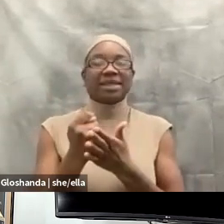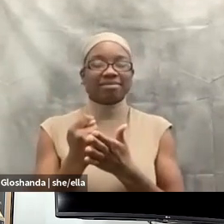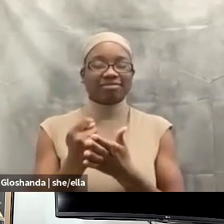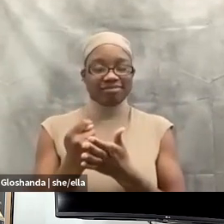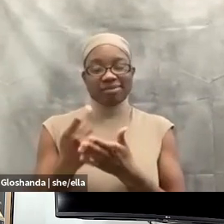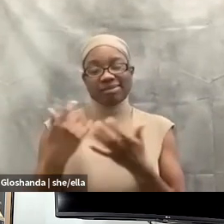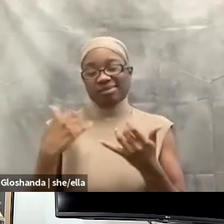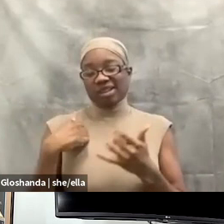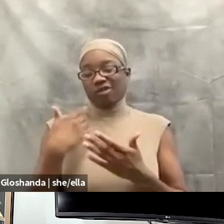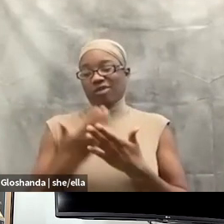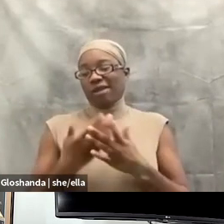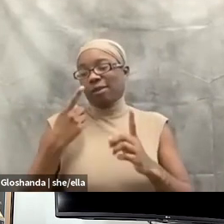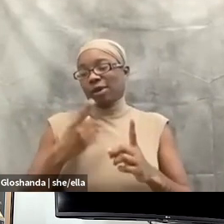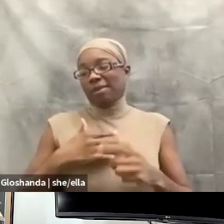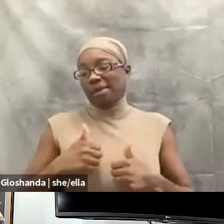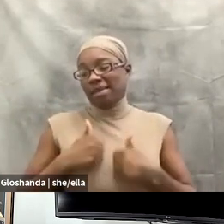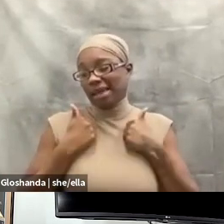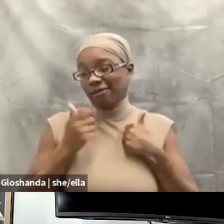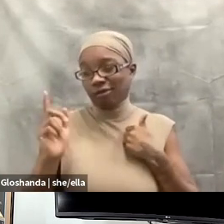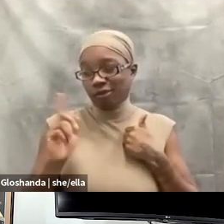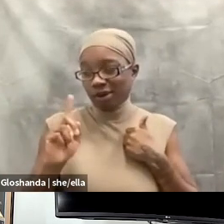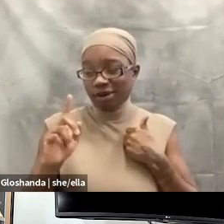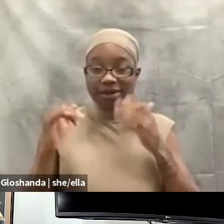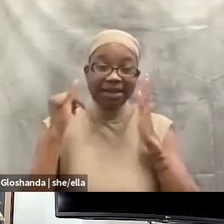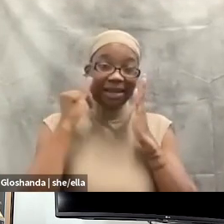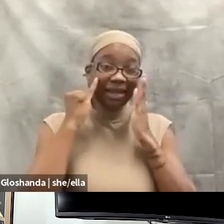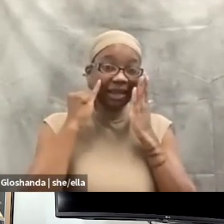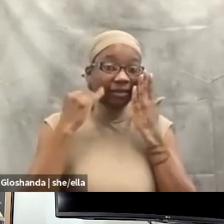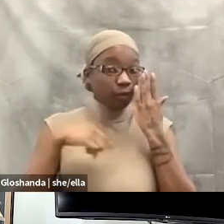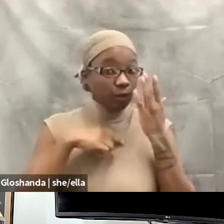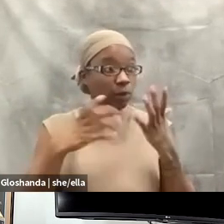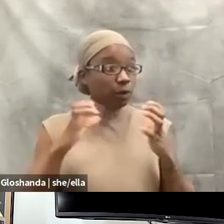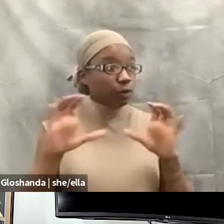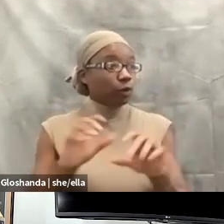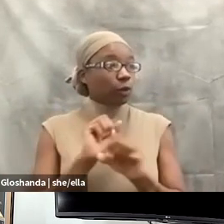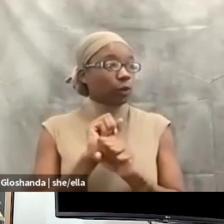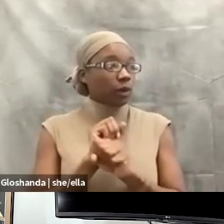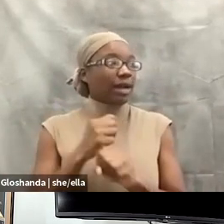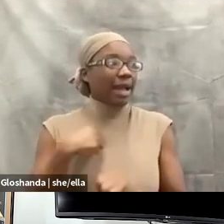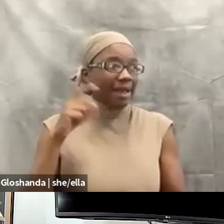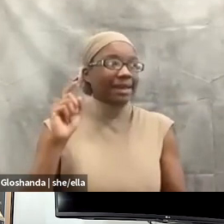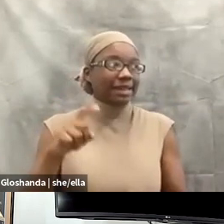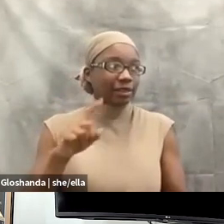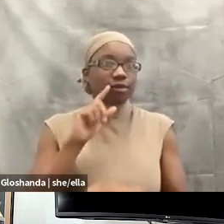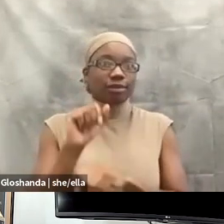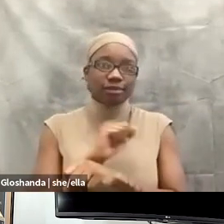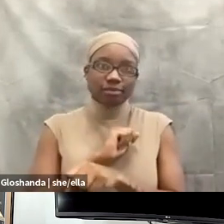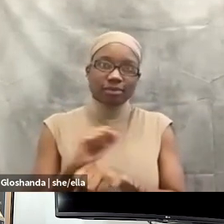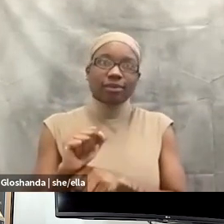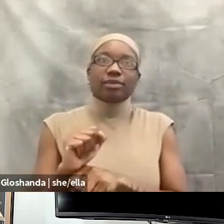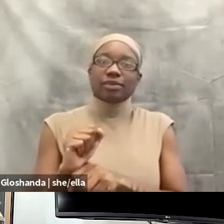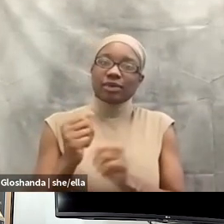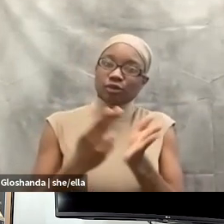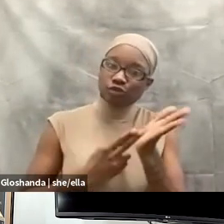where if we're going to do the work, I need to be real and true and my authentic self